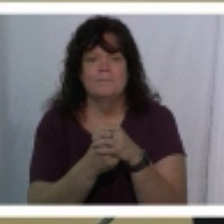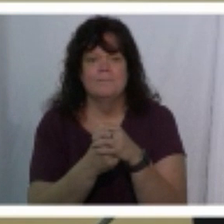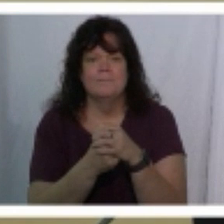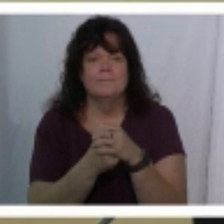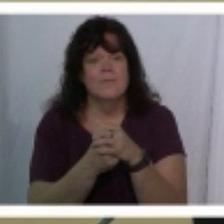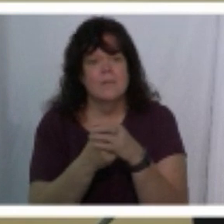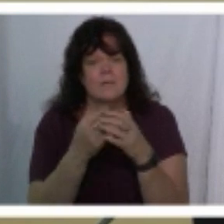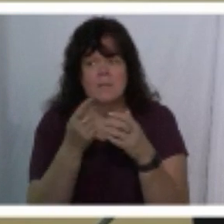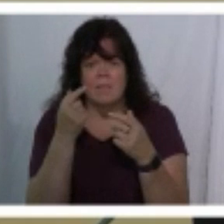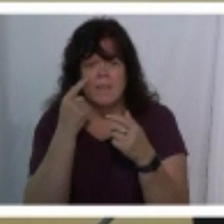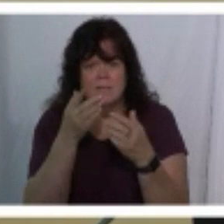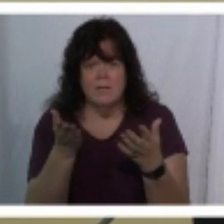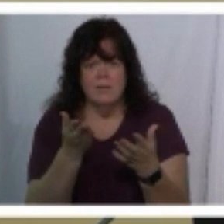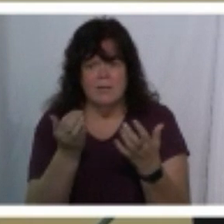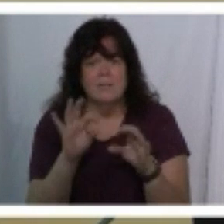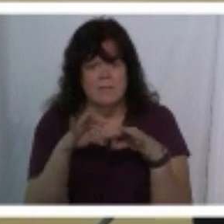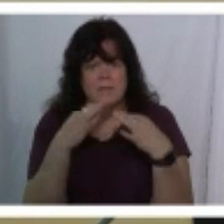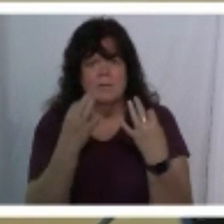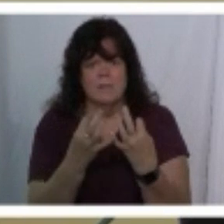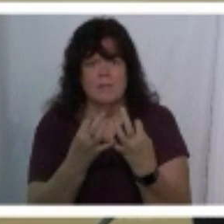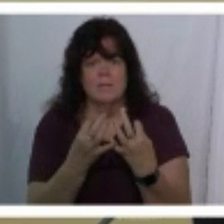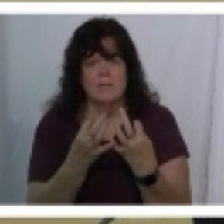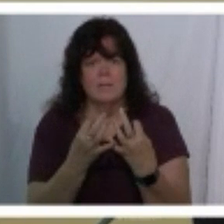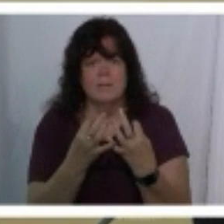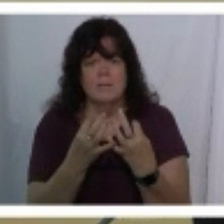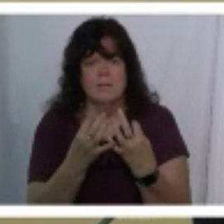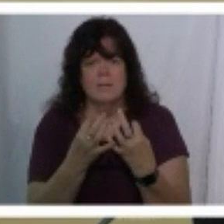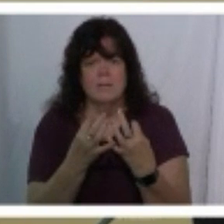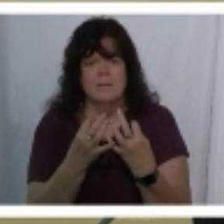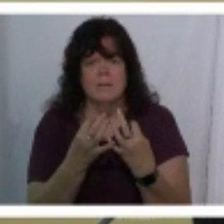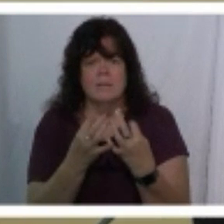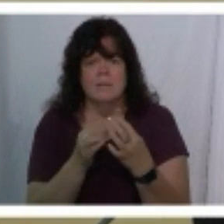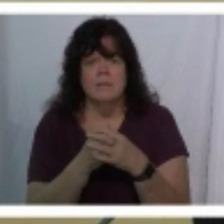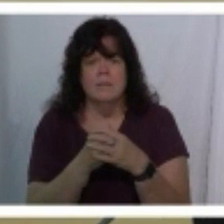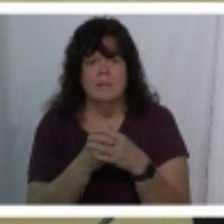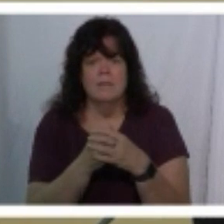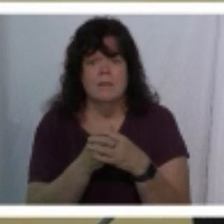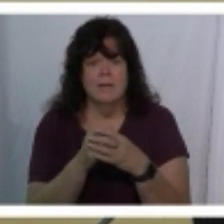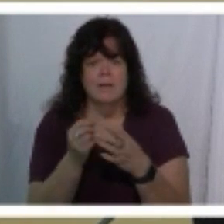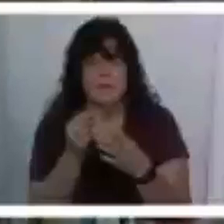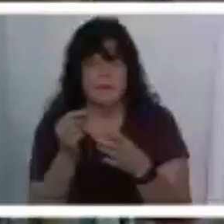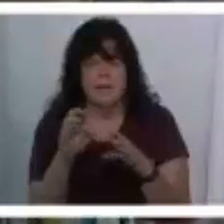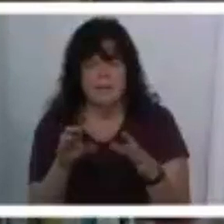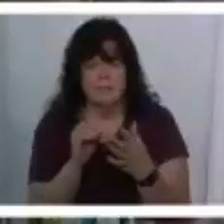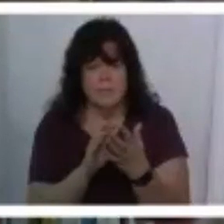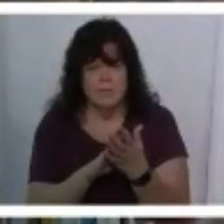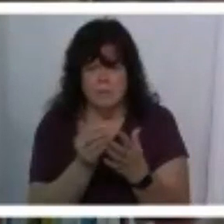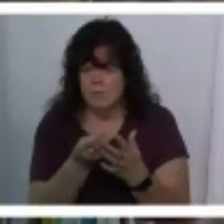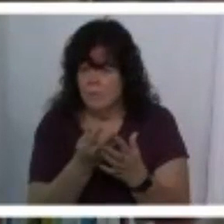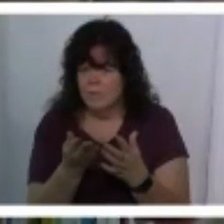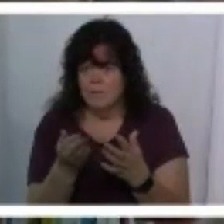you know this is family um i did actually write just a few things down and you know and and